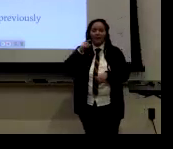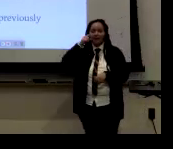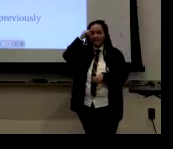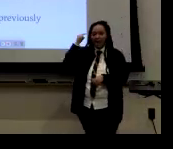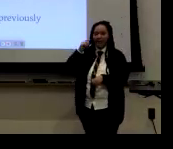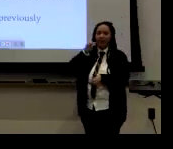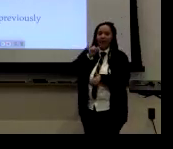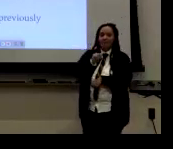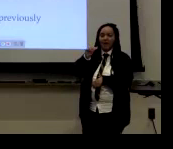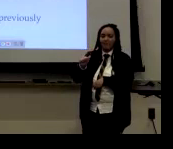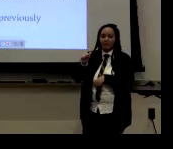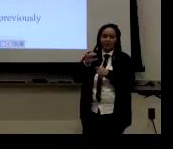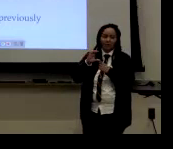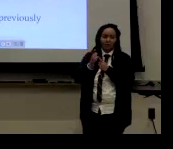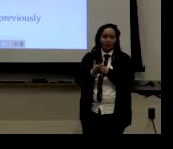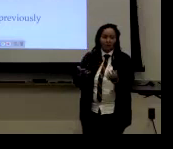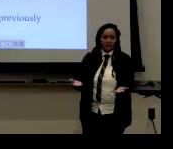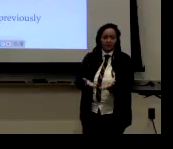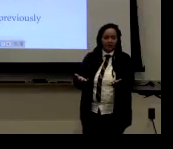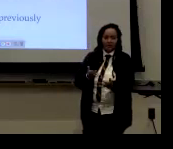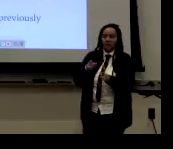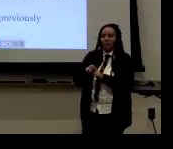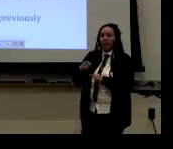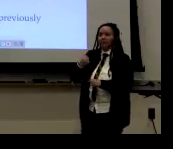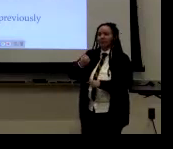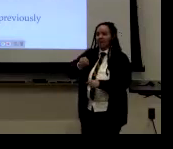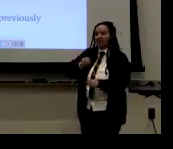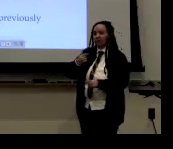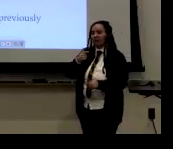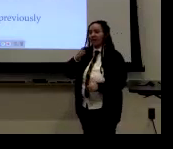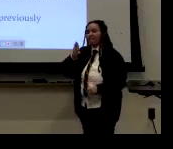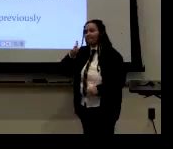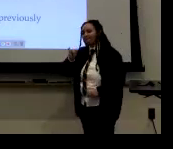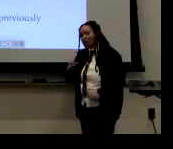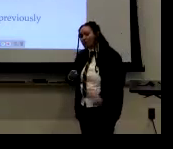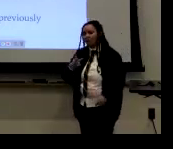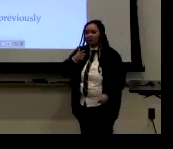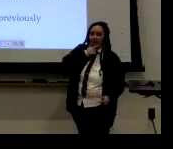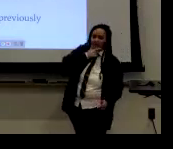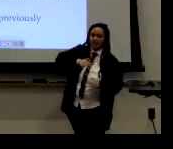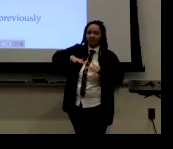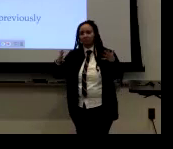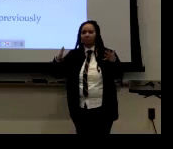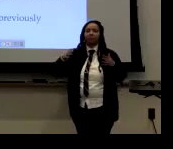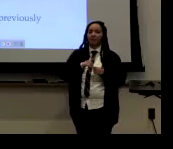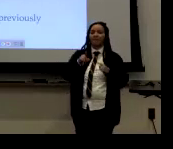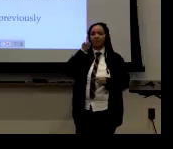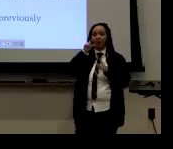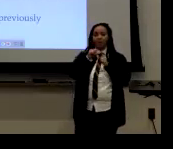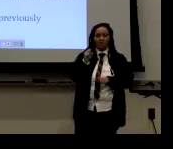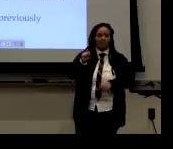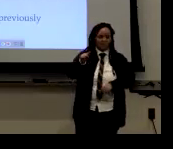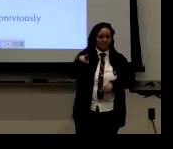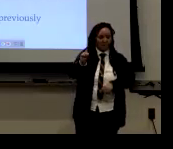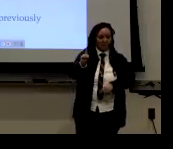And that's a term that's in black African-American culture here. As masculine, lesbian.